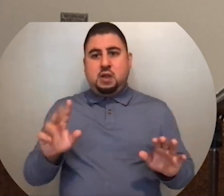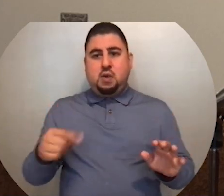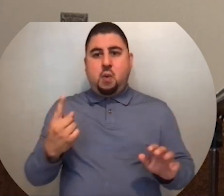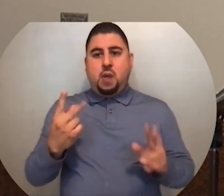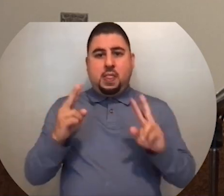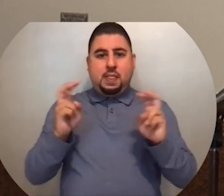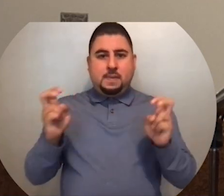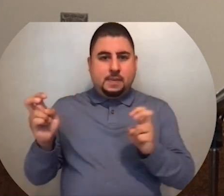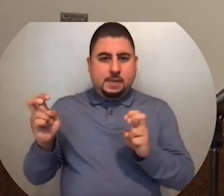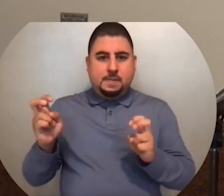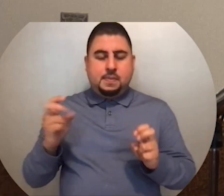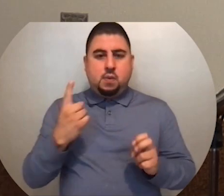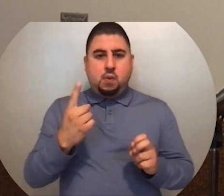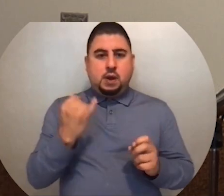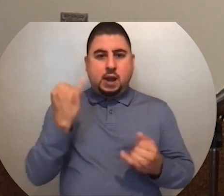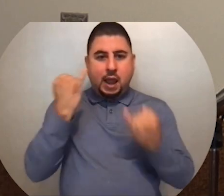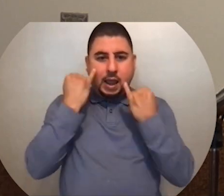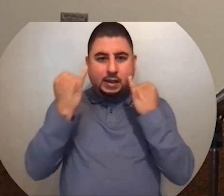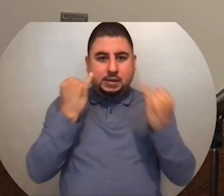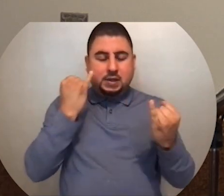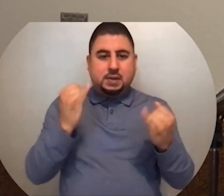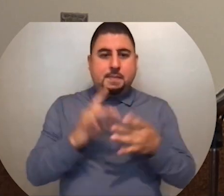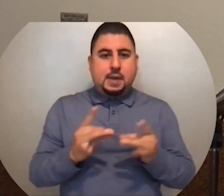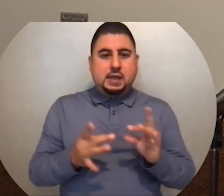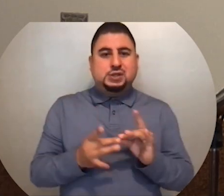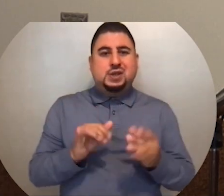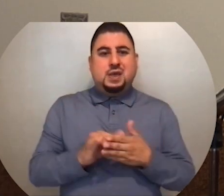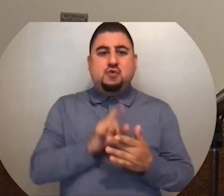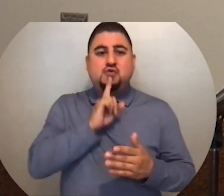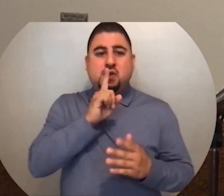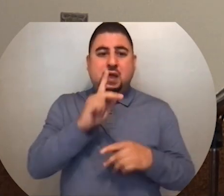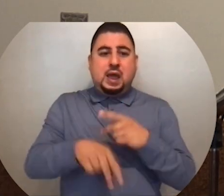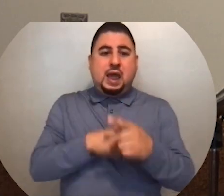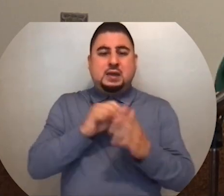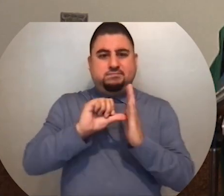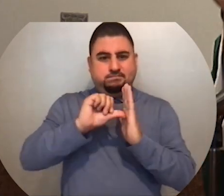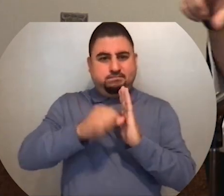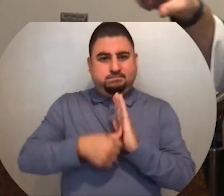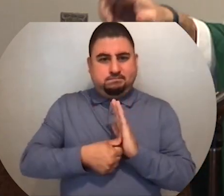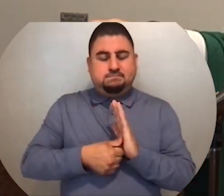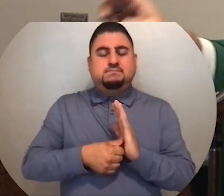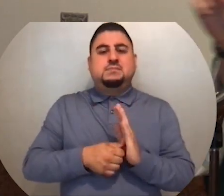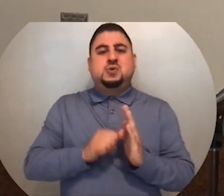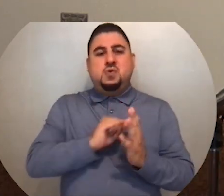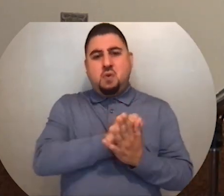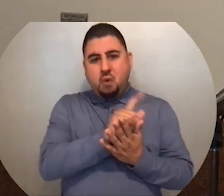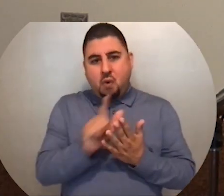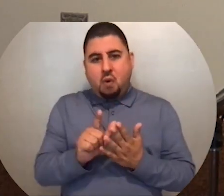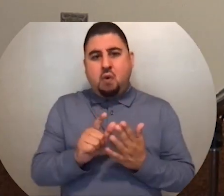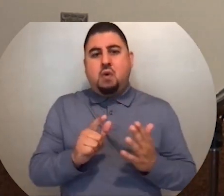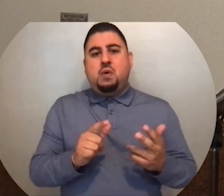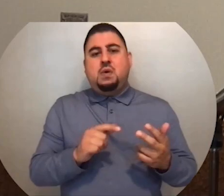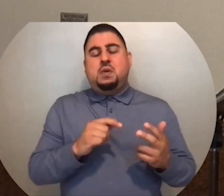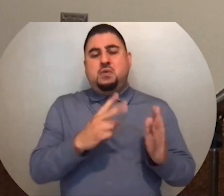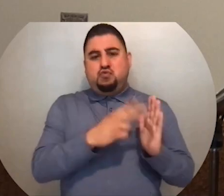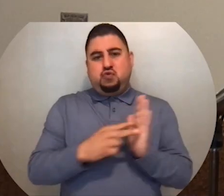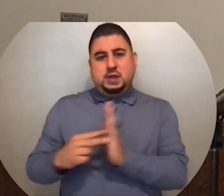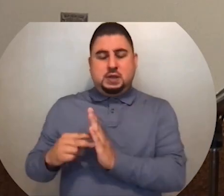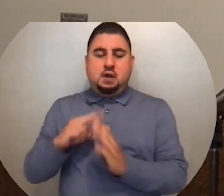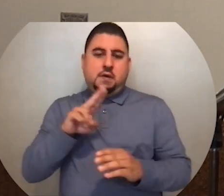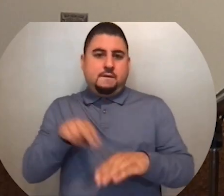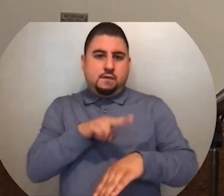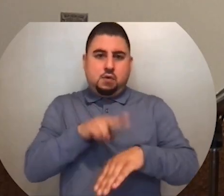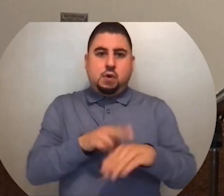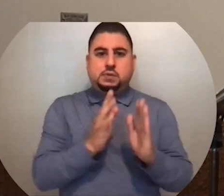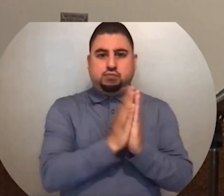theme, the one idea, the one message that really is kind of woven through all of these readings is that, of